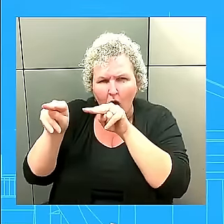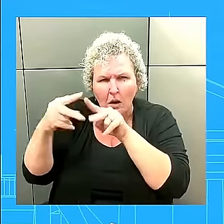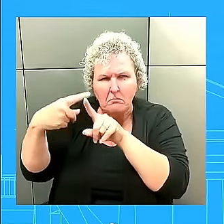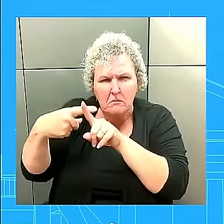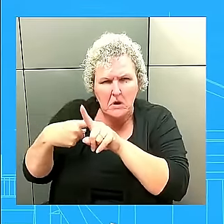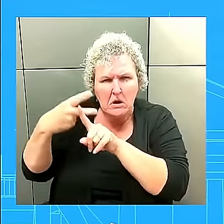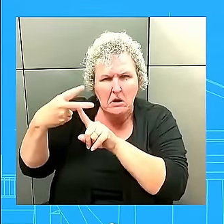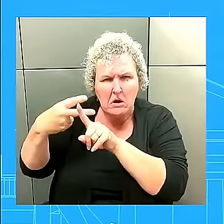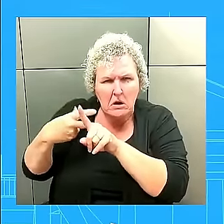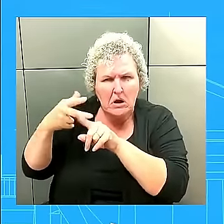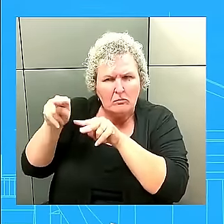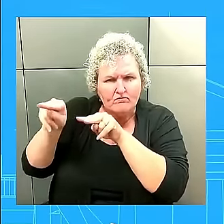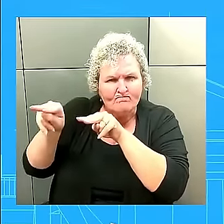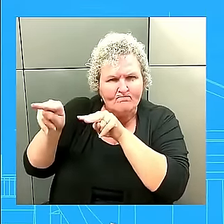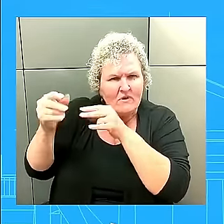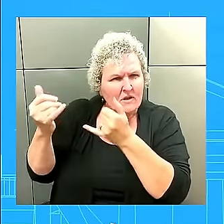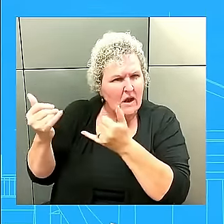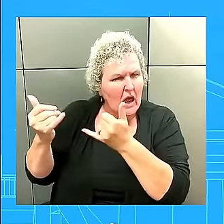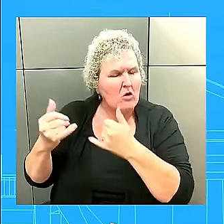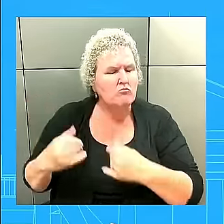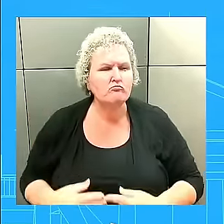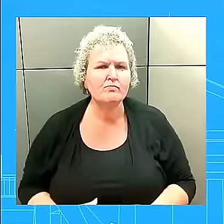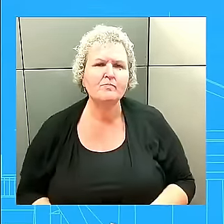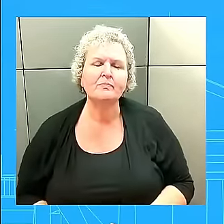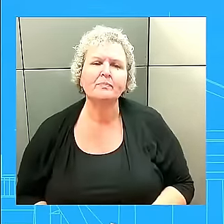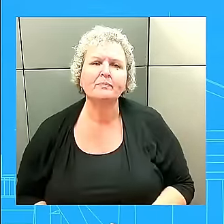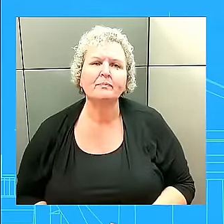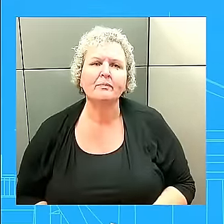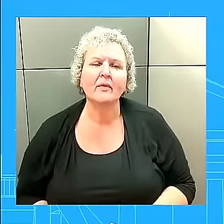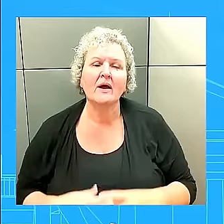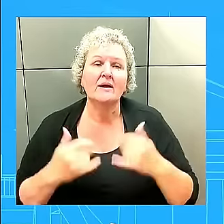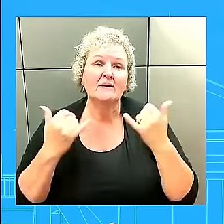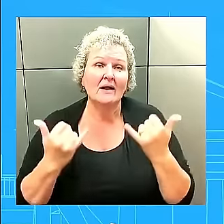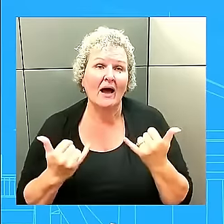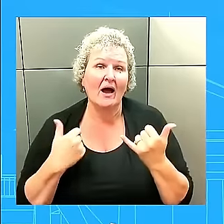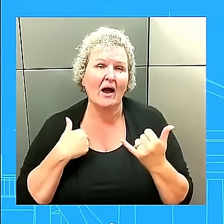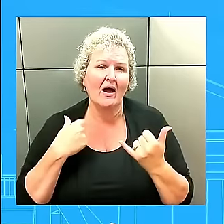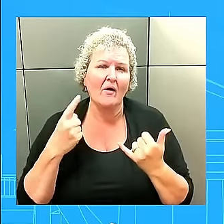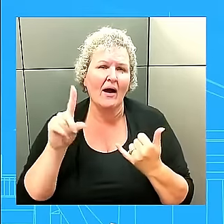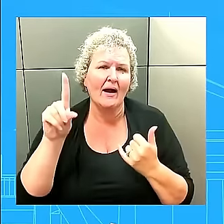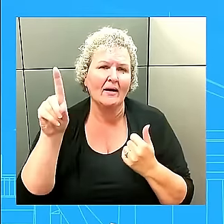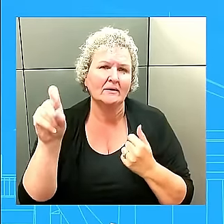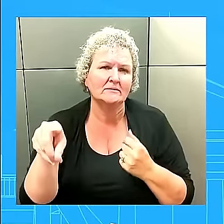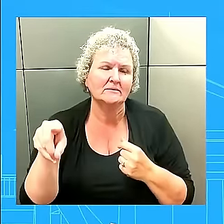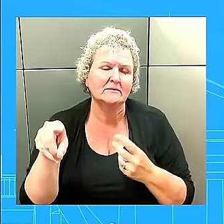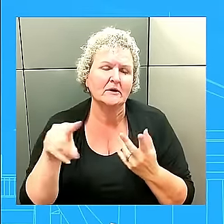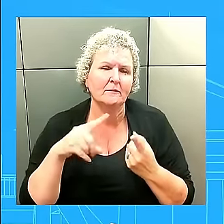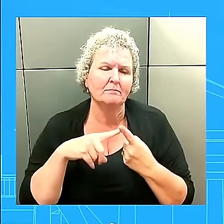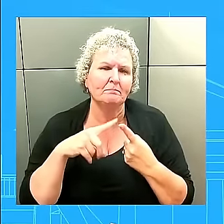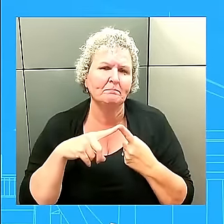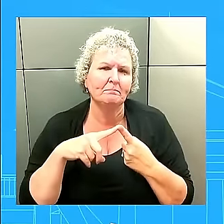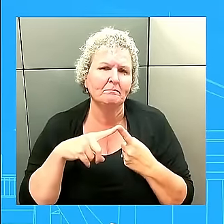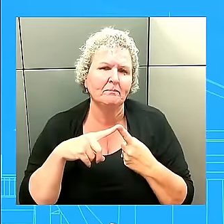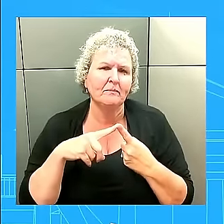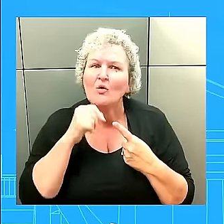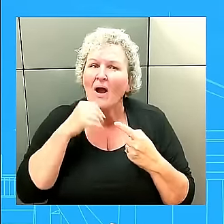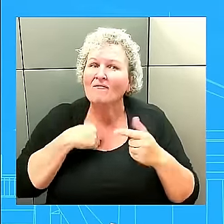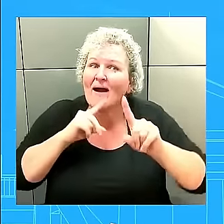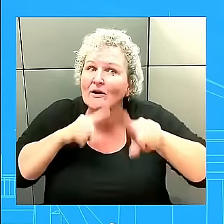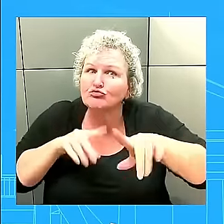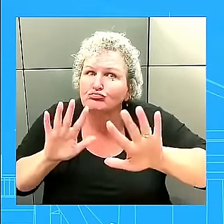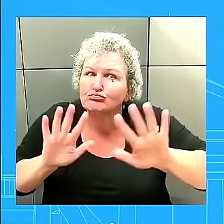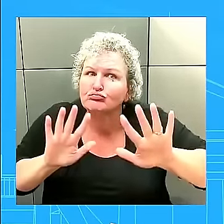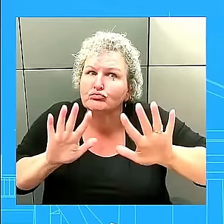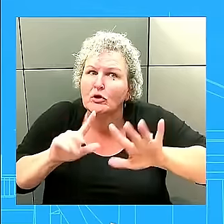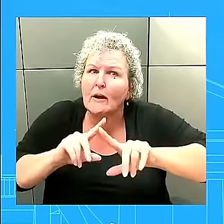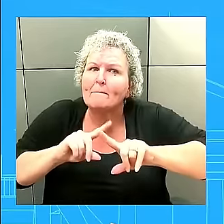that we're asking ourselves and we don't have an answer for right now is what does Kim Jong-un think he's